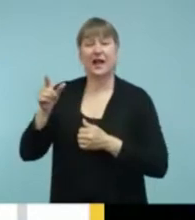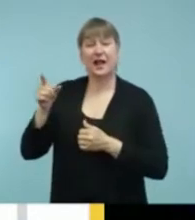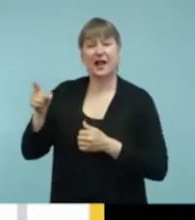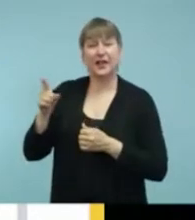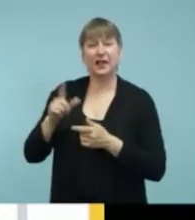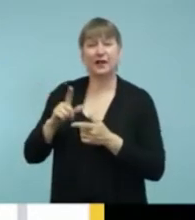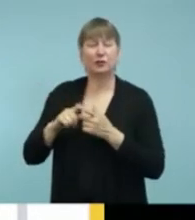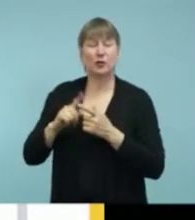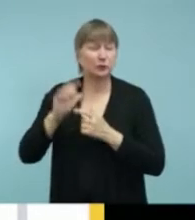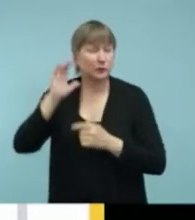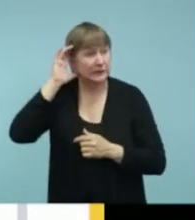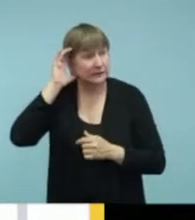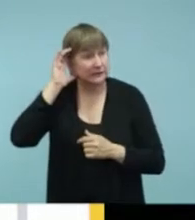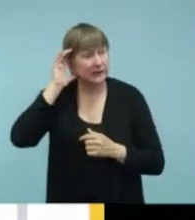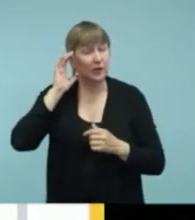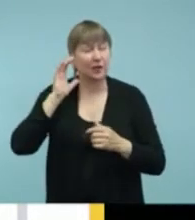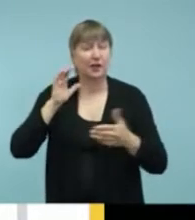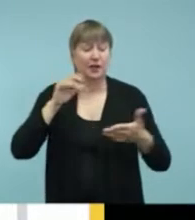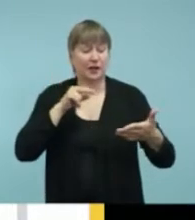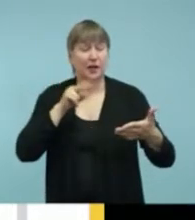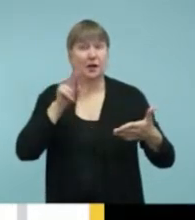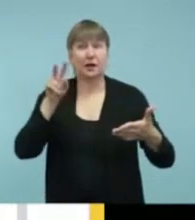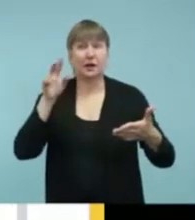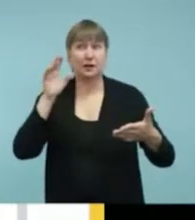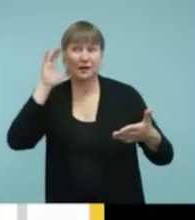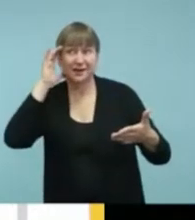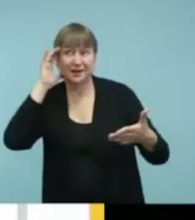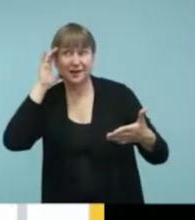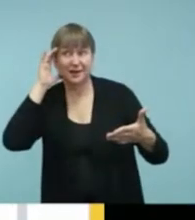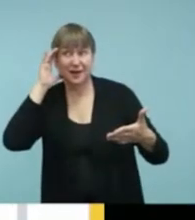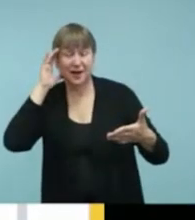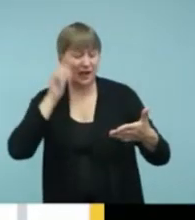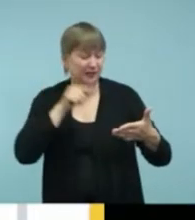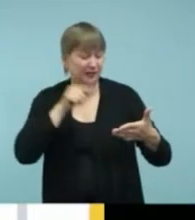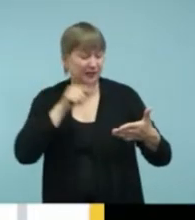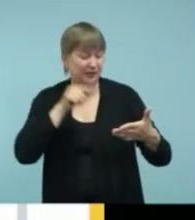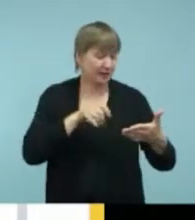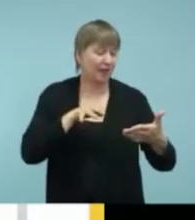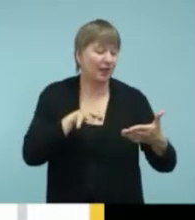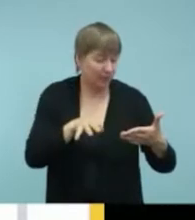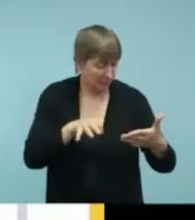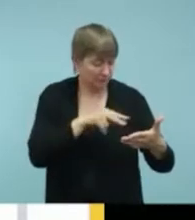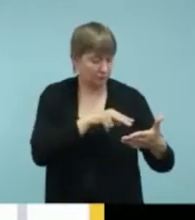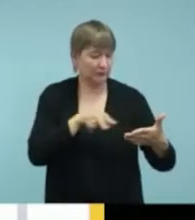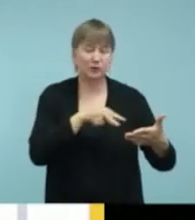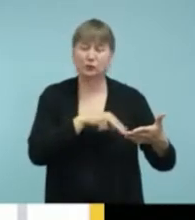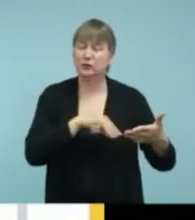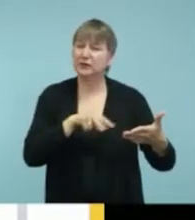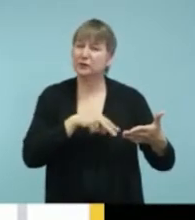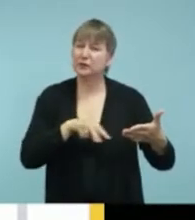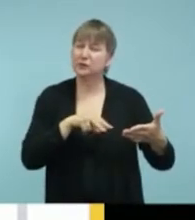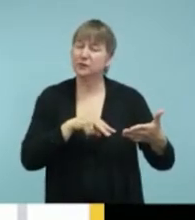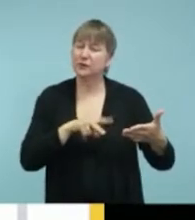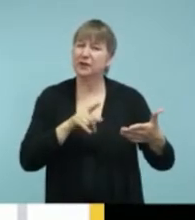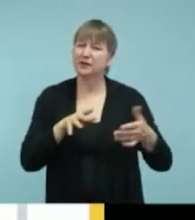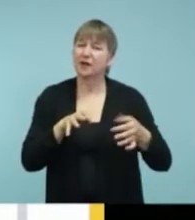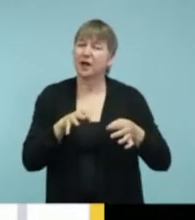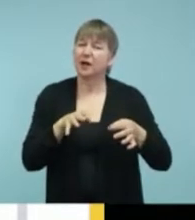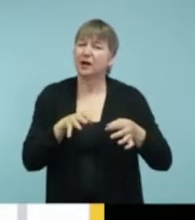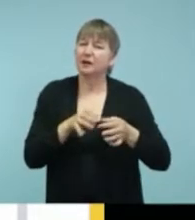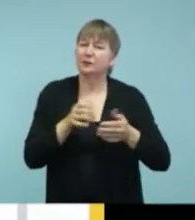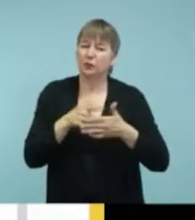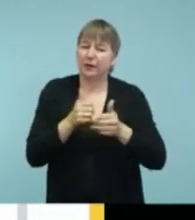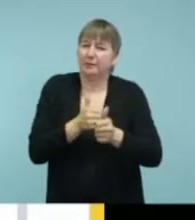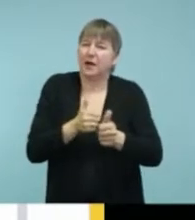conversation and then also having to wait for a second or maybe two seconds before the text comes up. And for me,